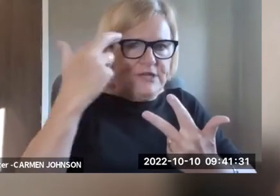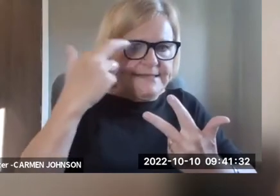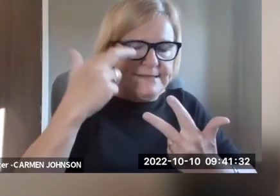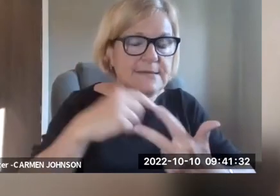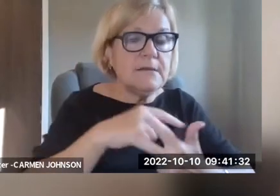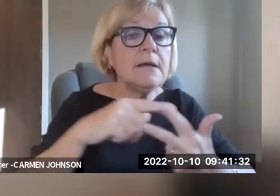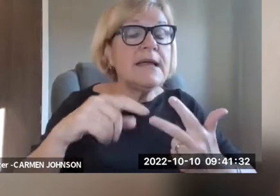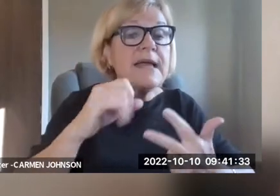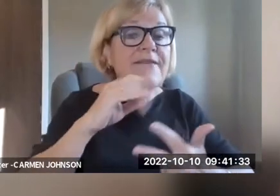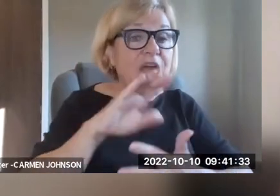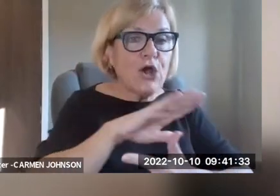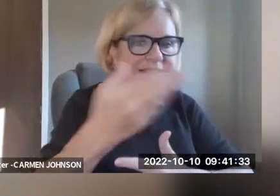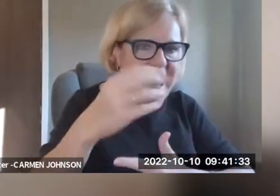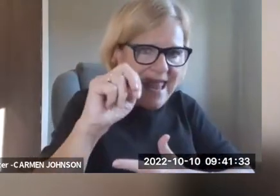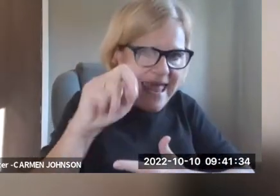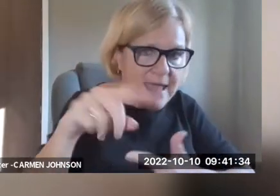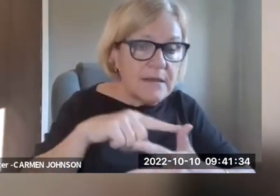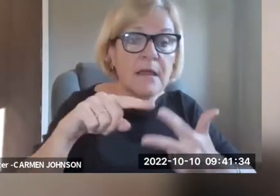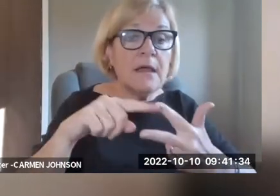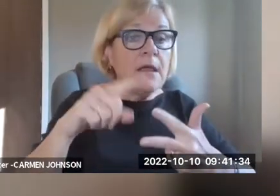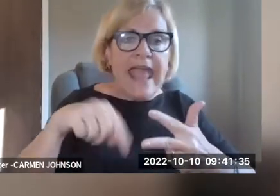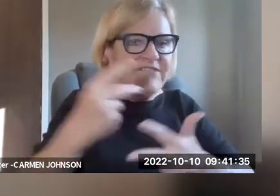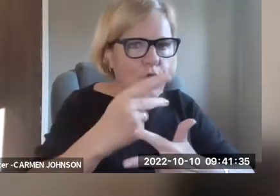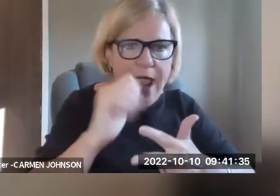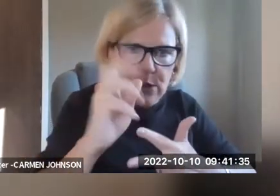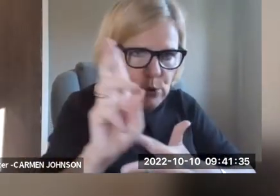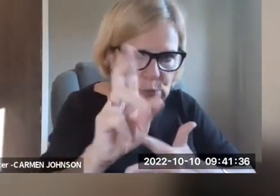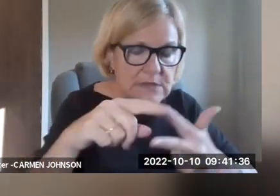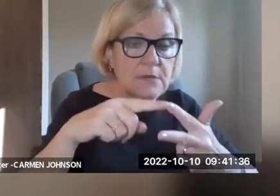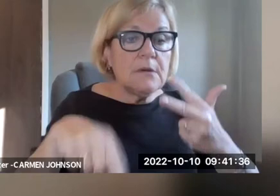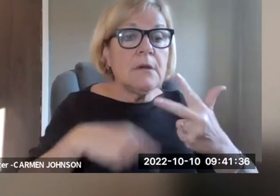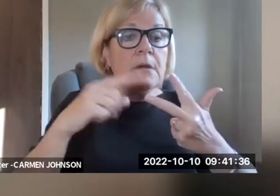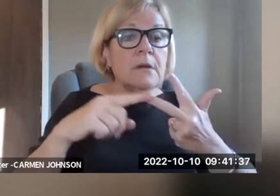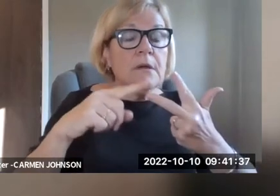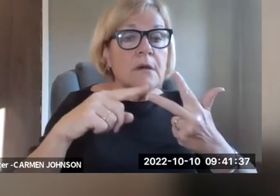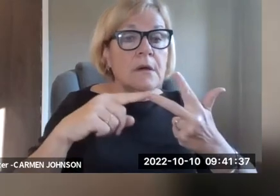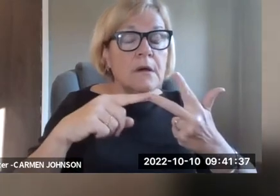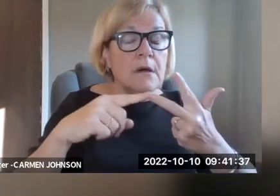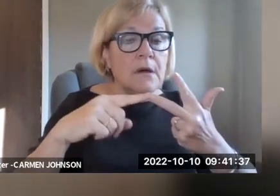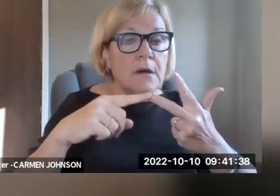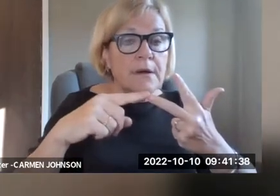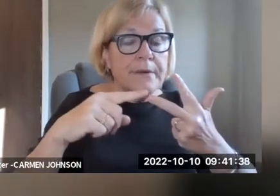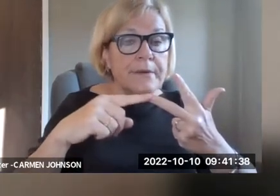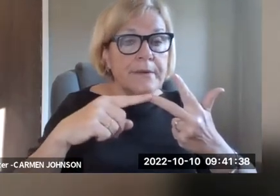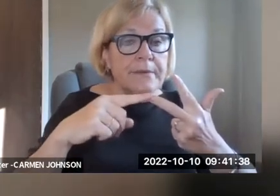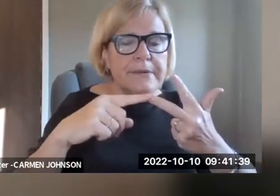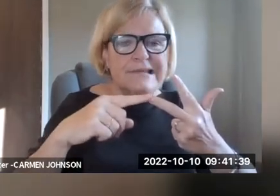the court says three, although there's no sign that these are exhaustive, but three reasons. And, um, if they're a dead end, if nobody can figure